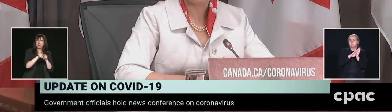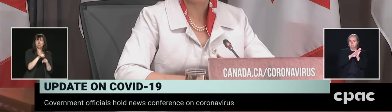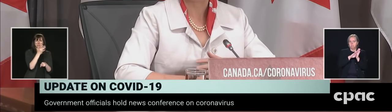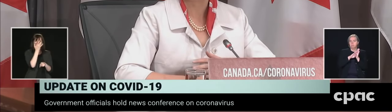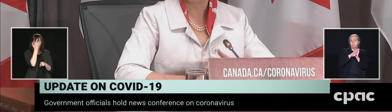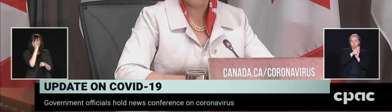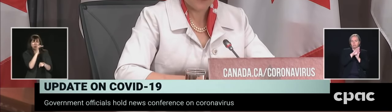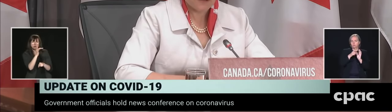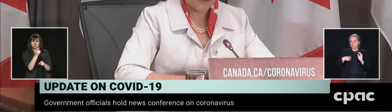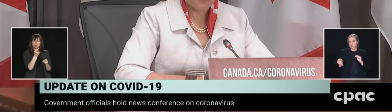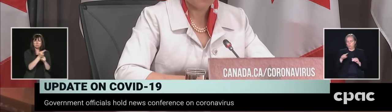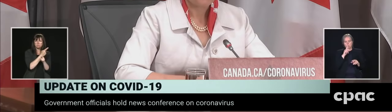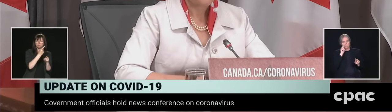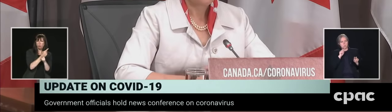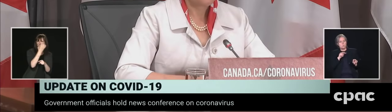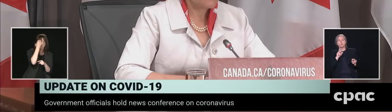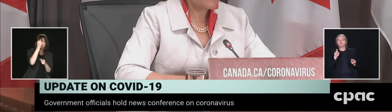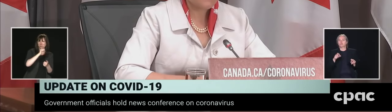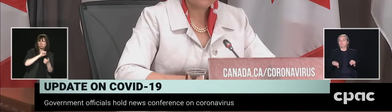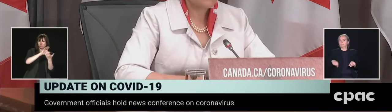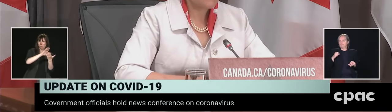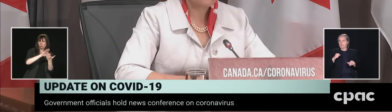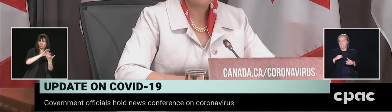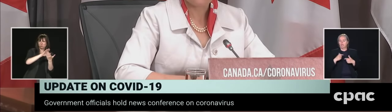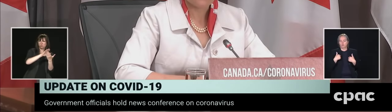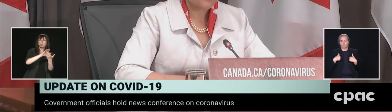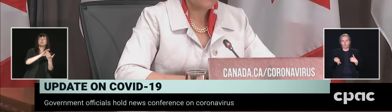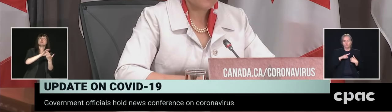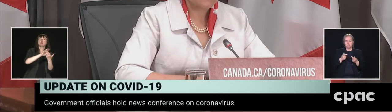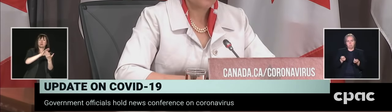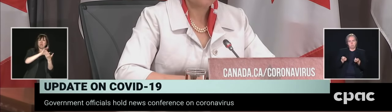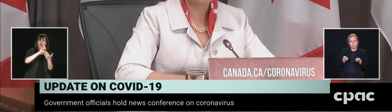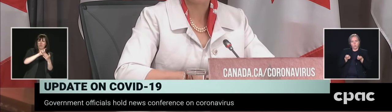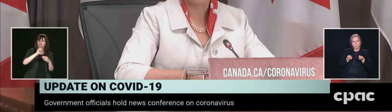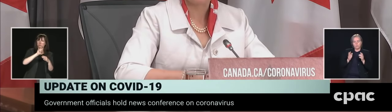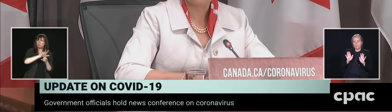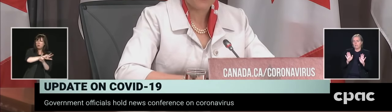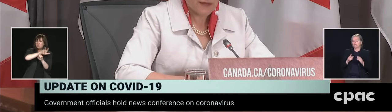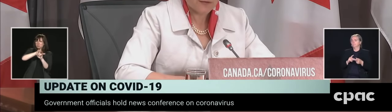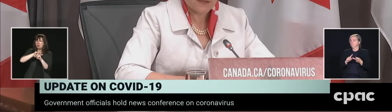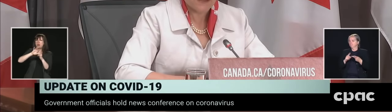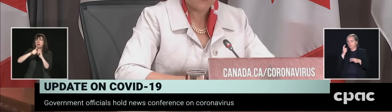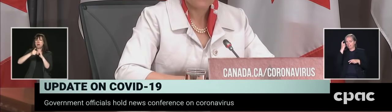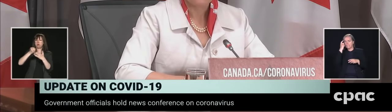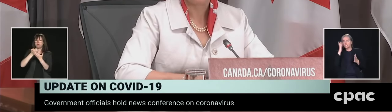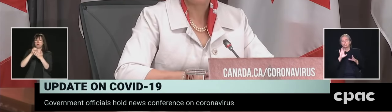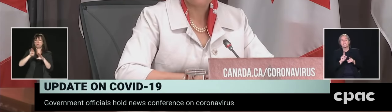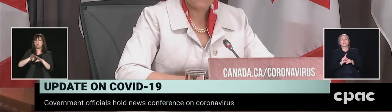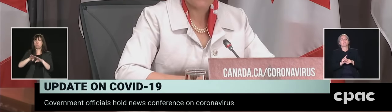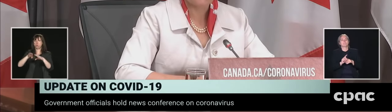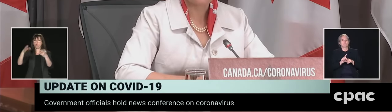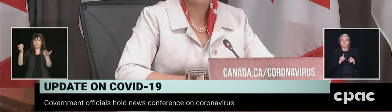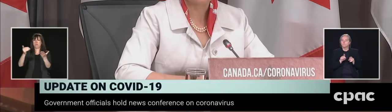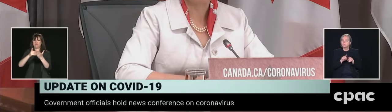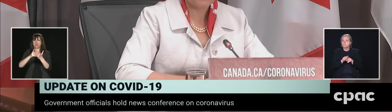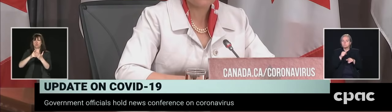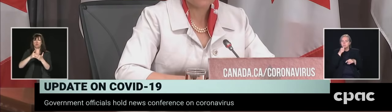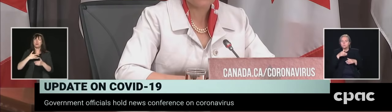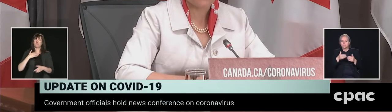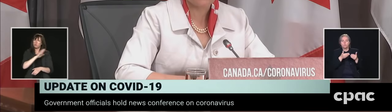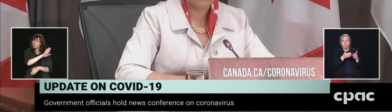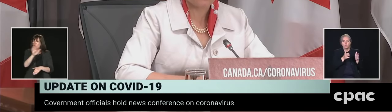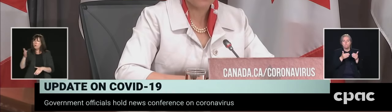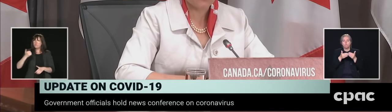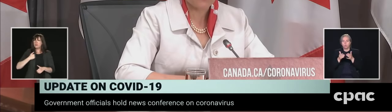to guide the restart. And I think Canadians understand profoundly that the